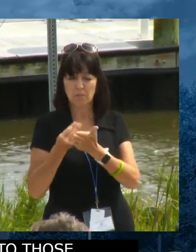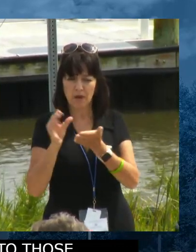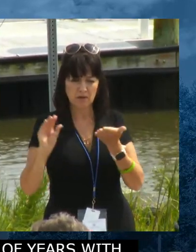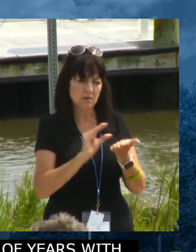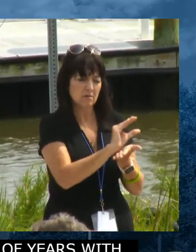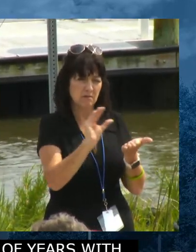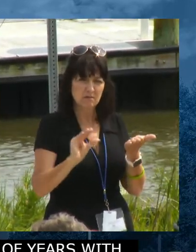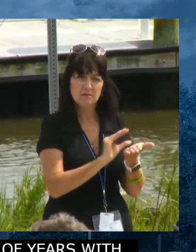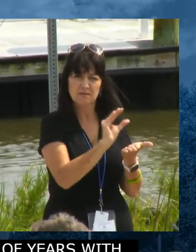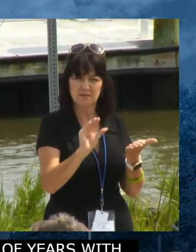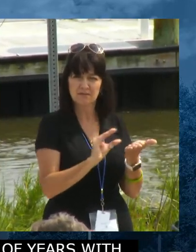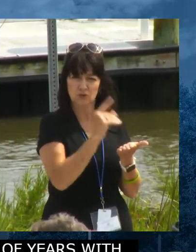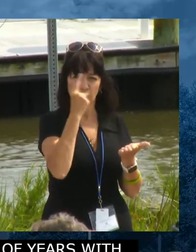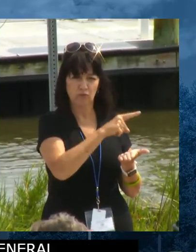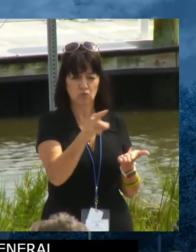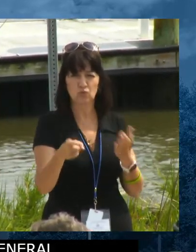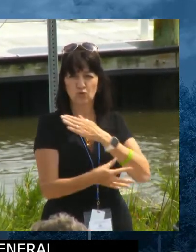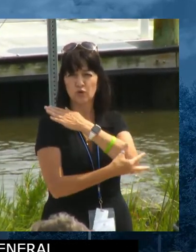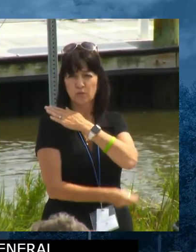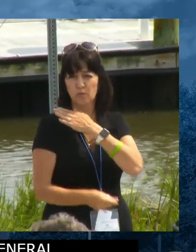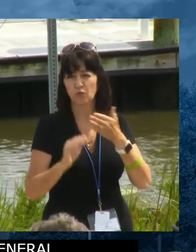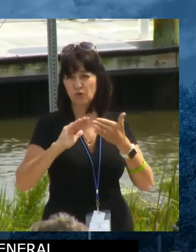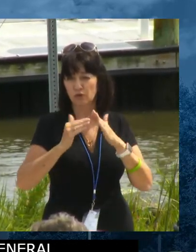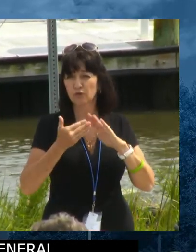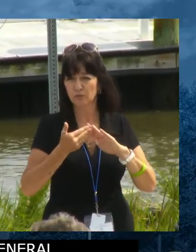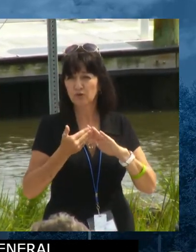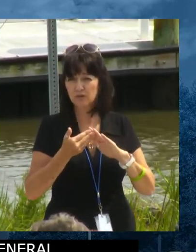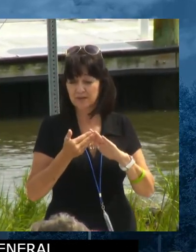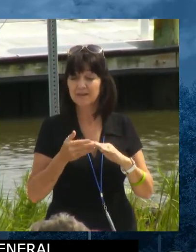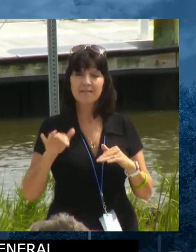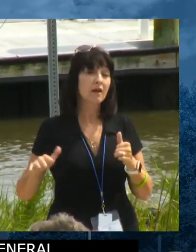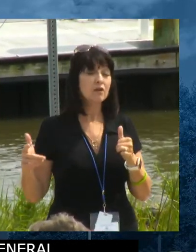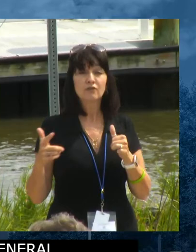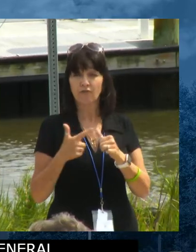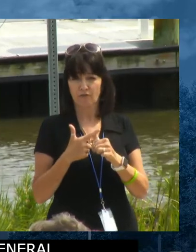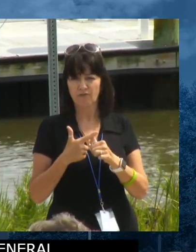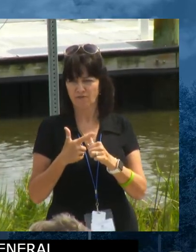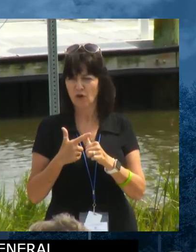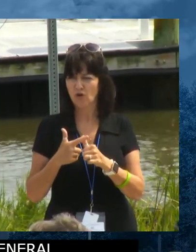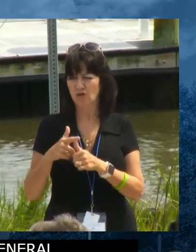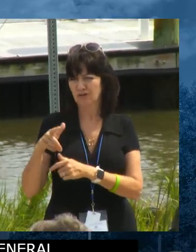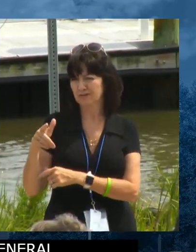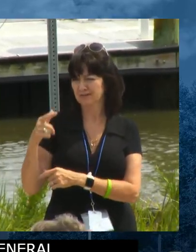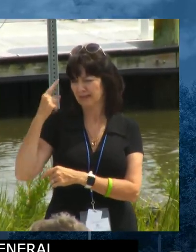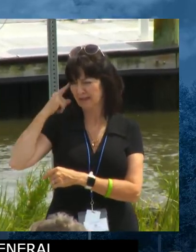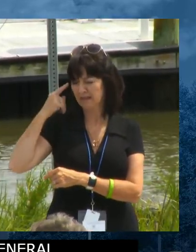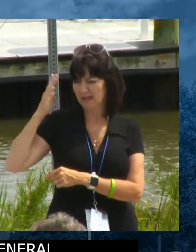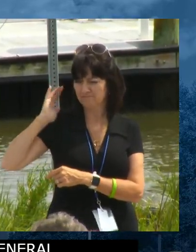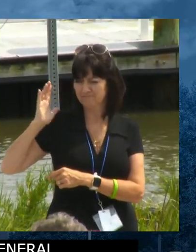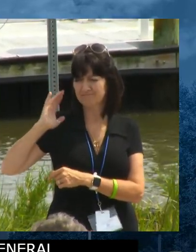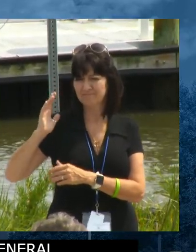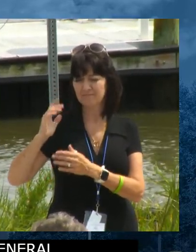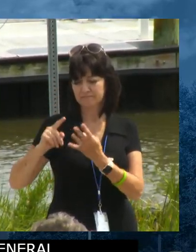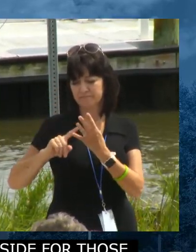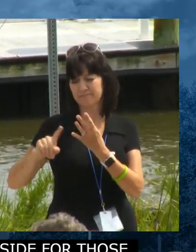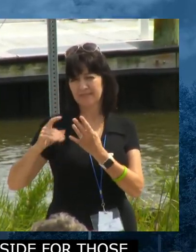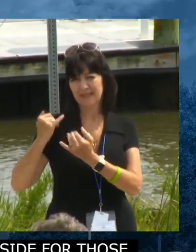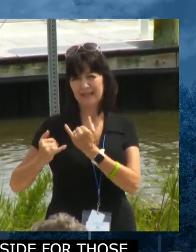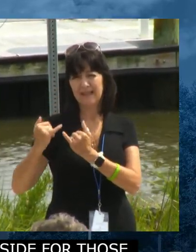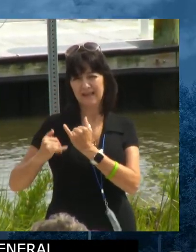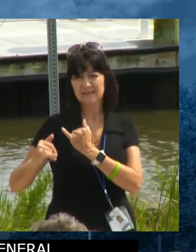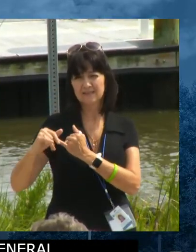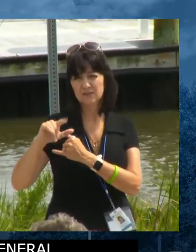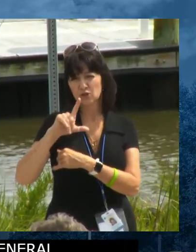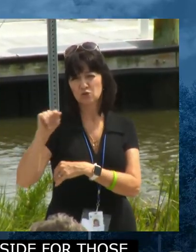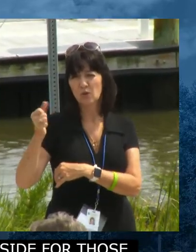beginning the first one, which was identified by Greg and Laura back in late 2018, Donovan Smith, that